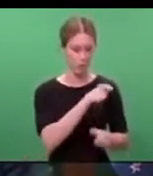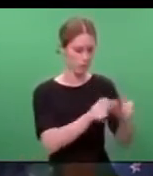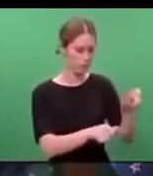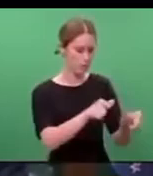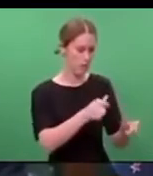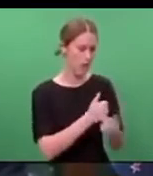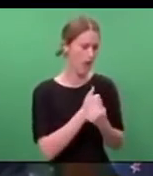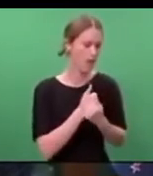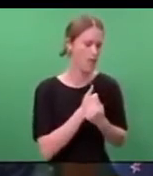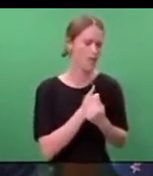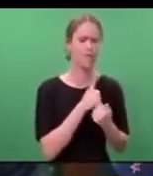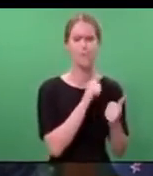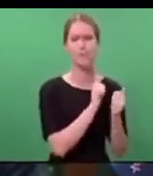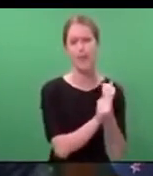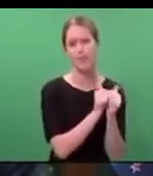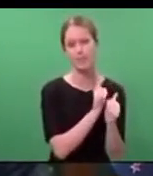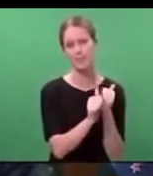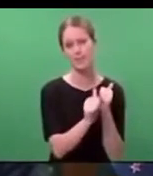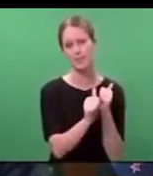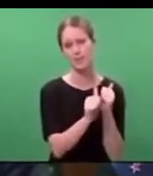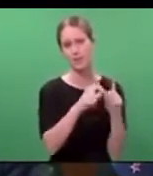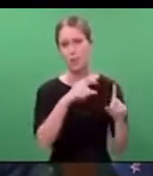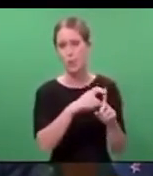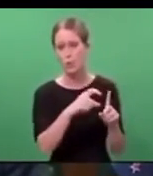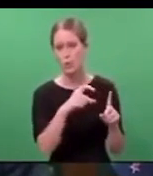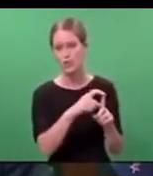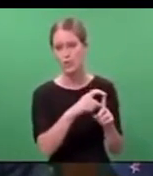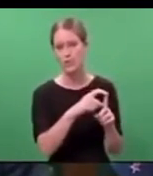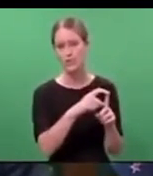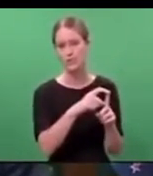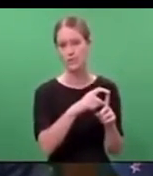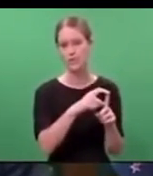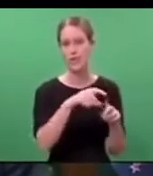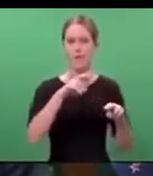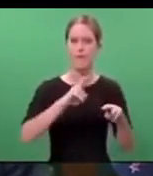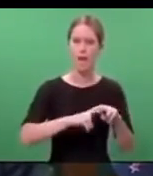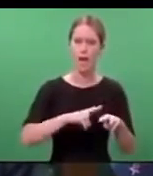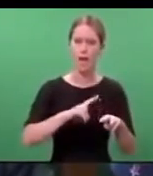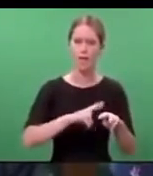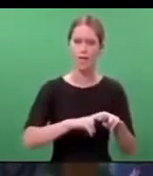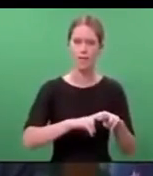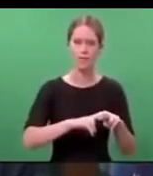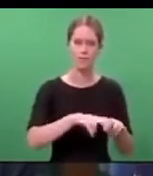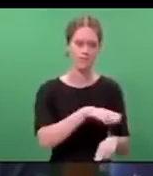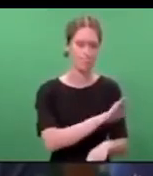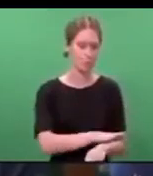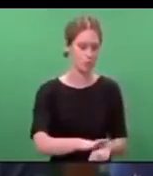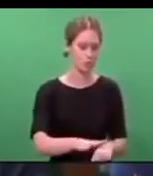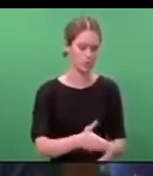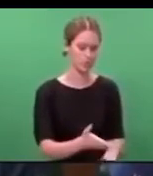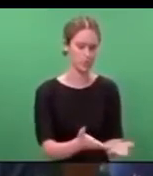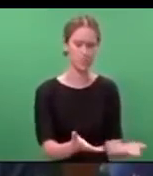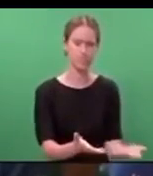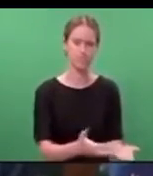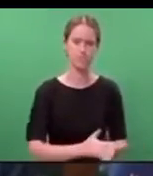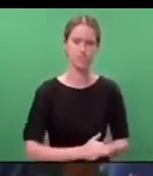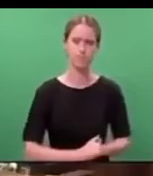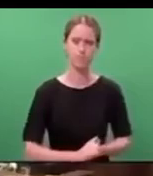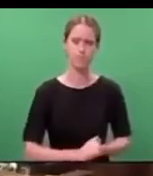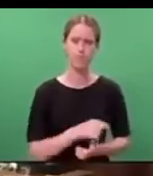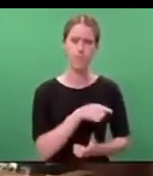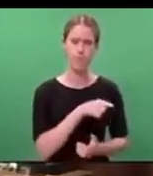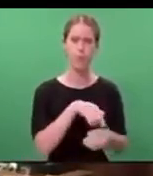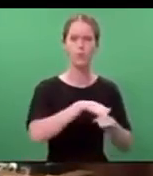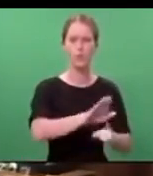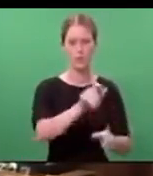were brothers, daughters, fathers and children. They were New